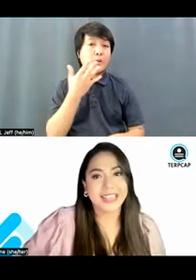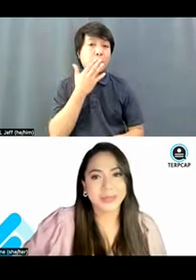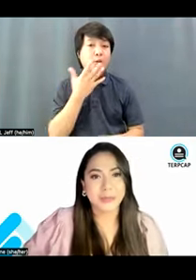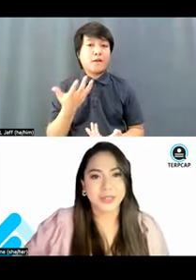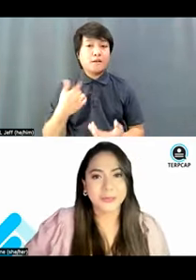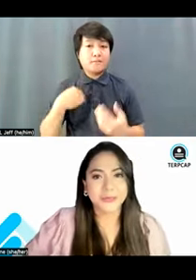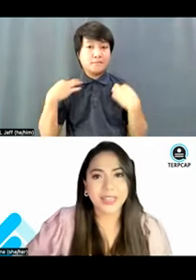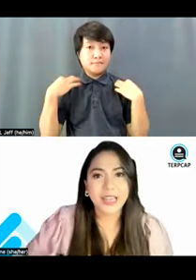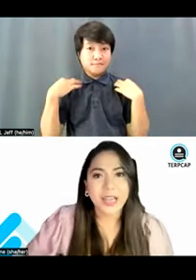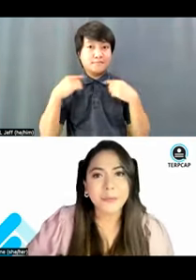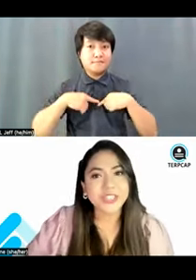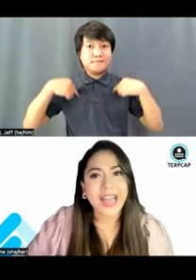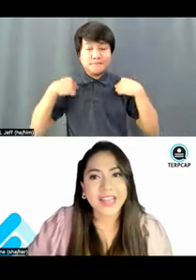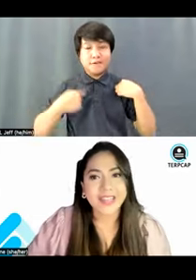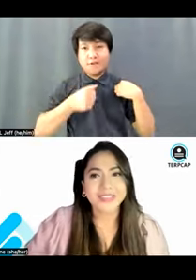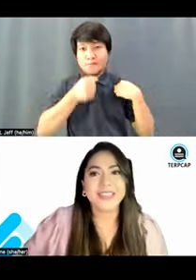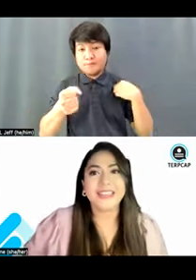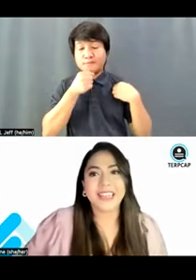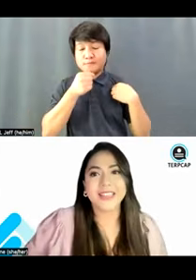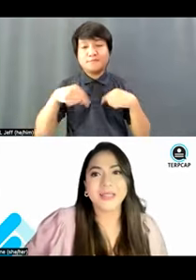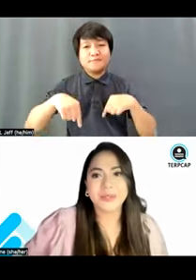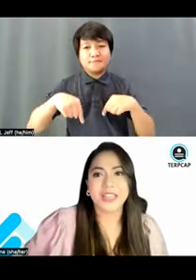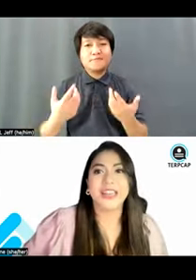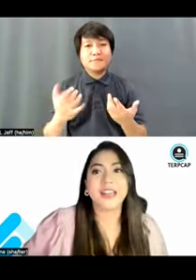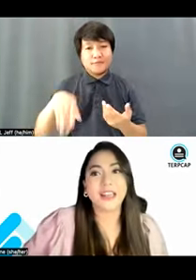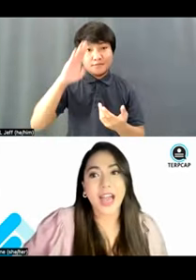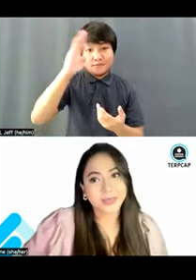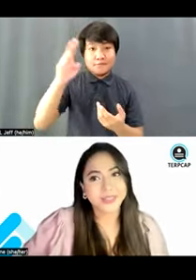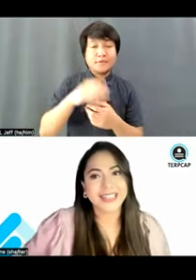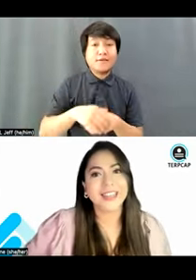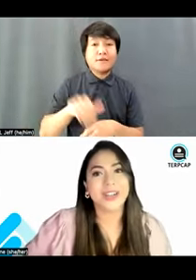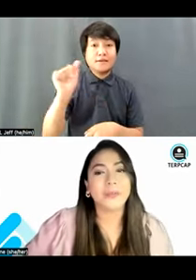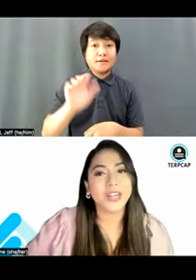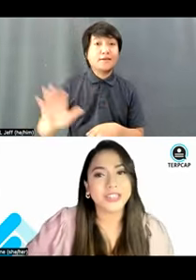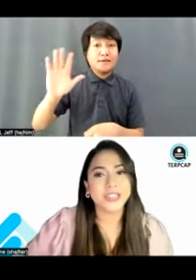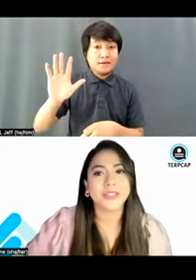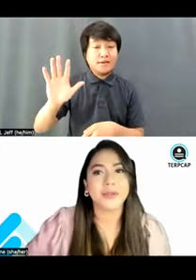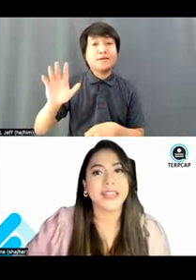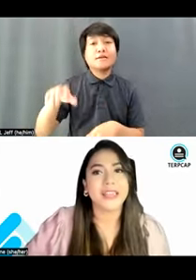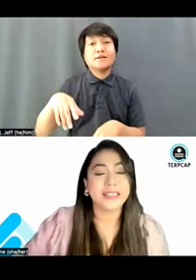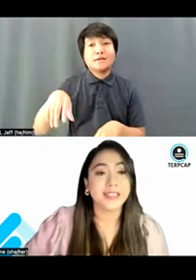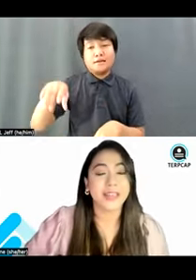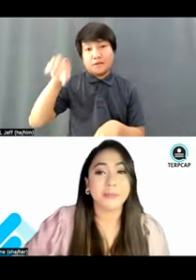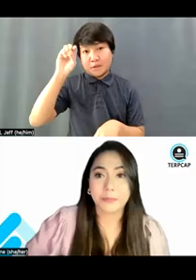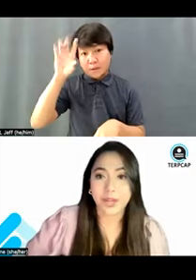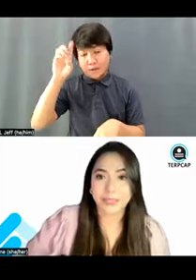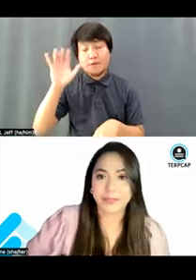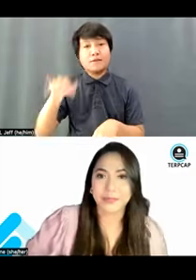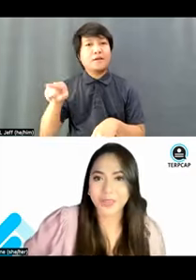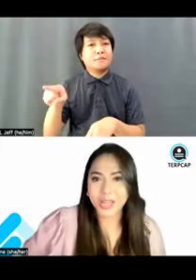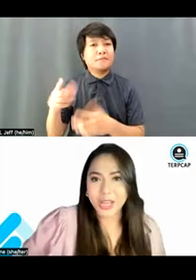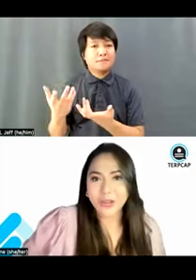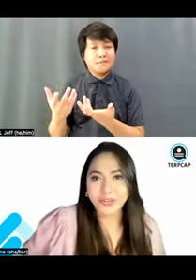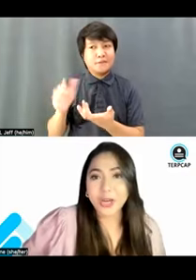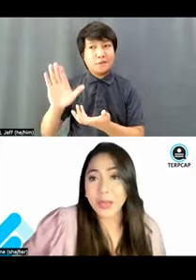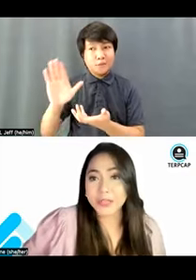for today's webinar. A big shout out to the ASEI and SOJI Kakus and their partners for making this event possible.